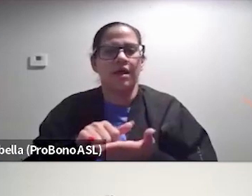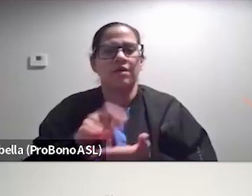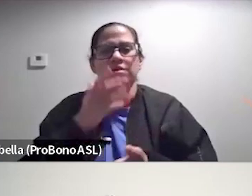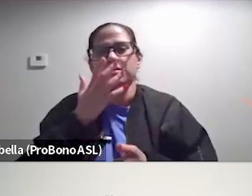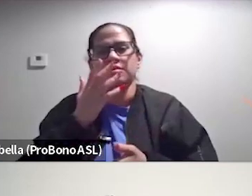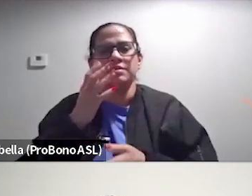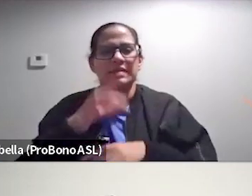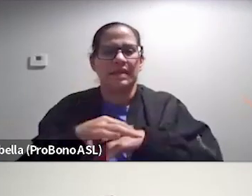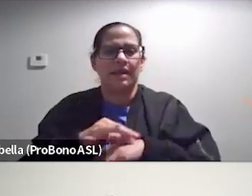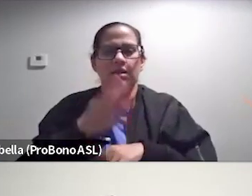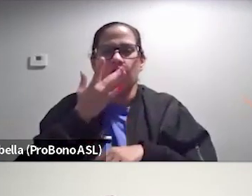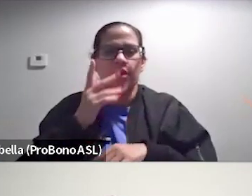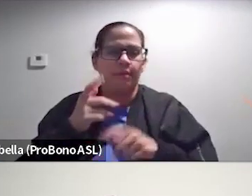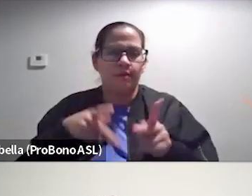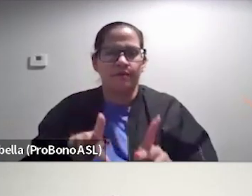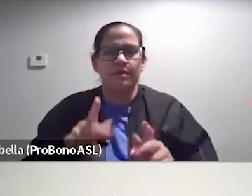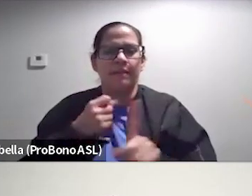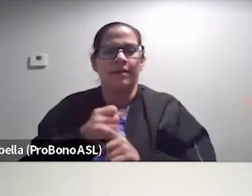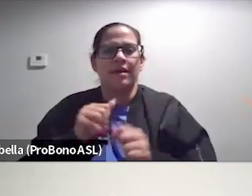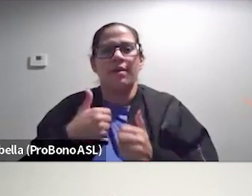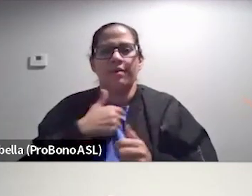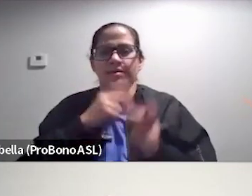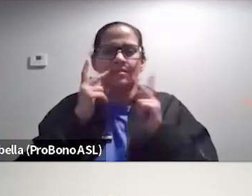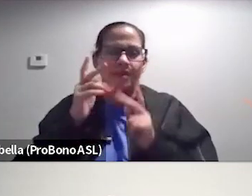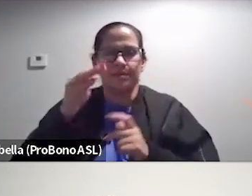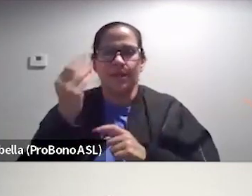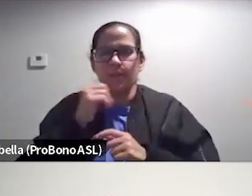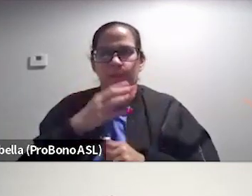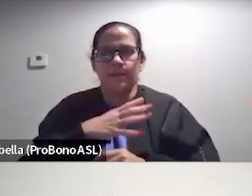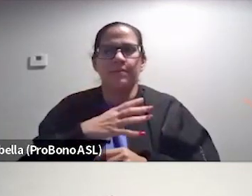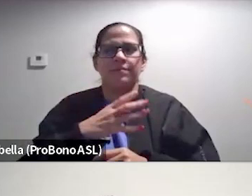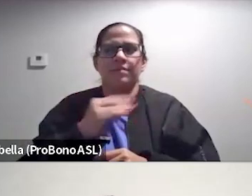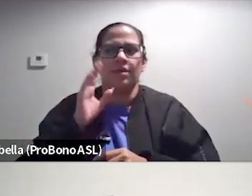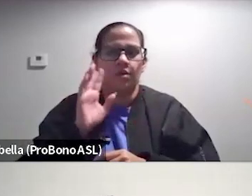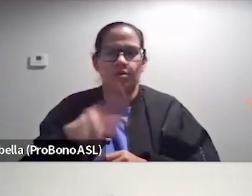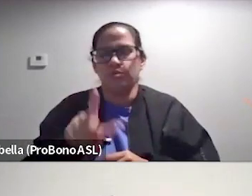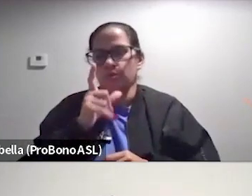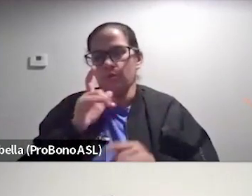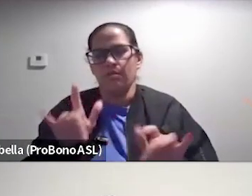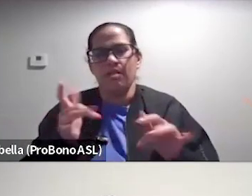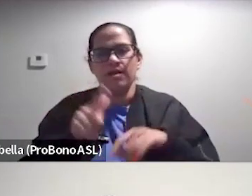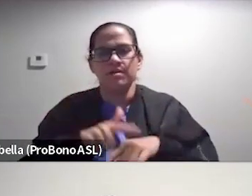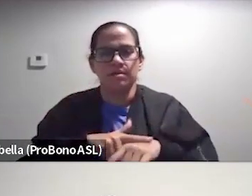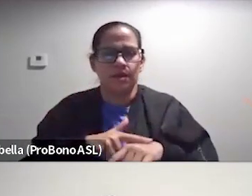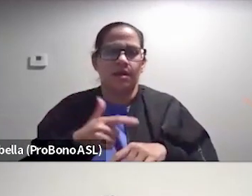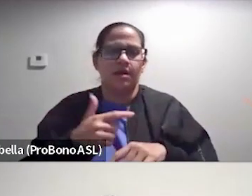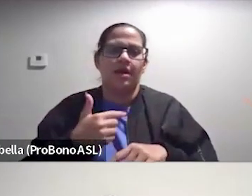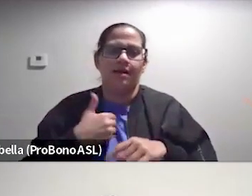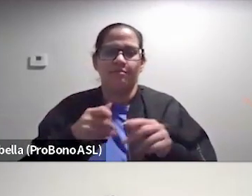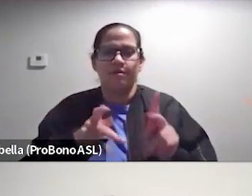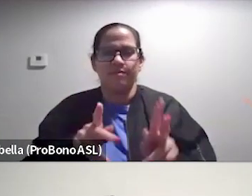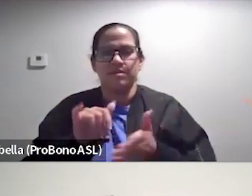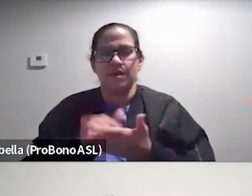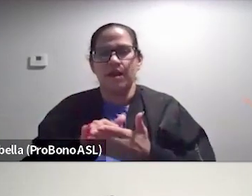color privilege that impacts how we are seen as black women that, you know, those of us who are light skinned have privilege that